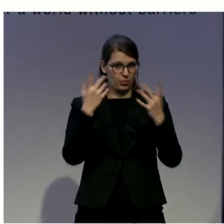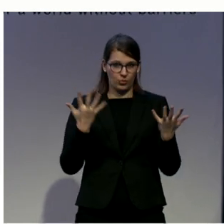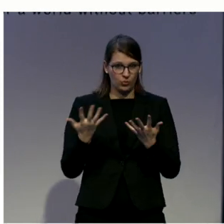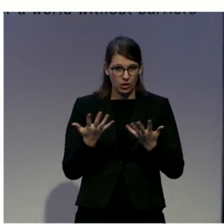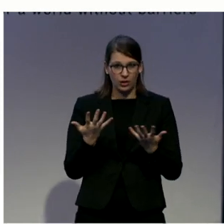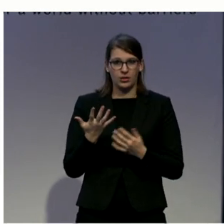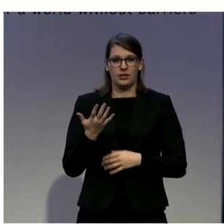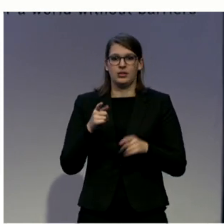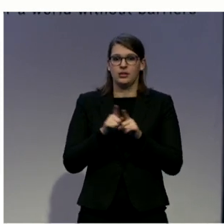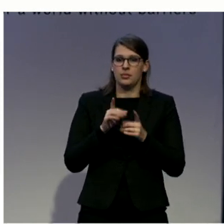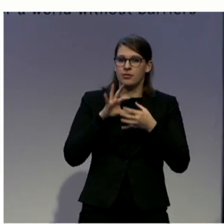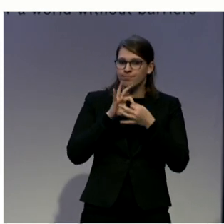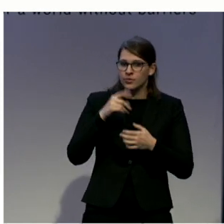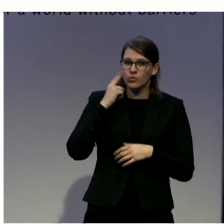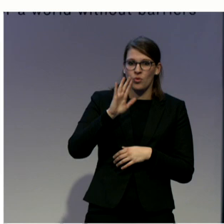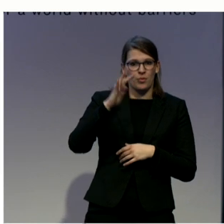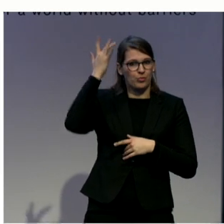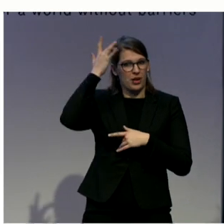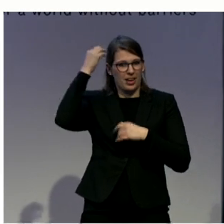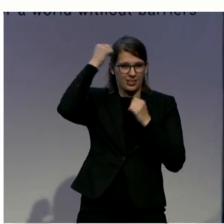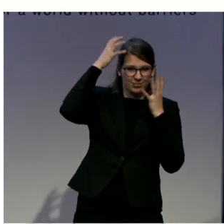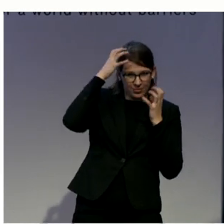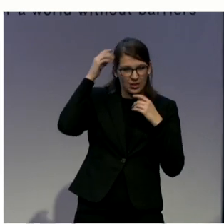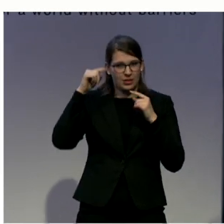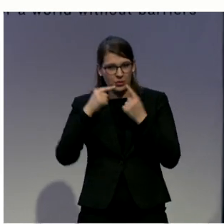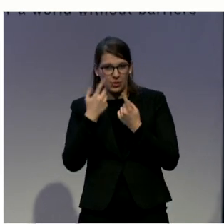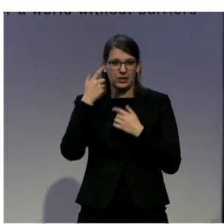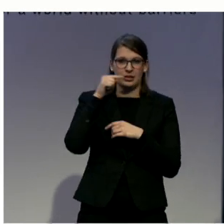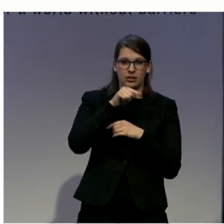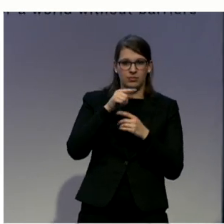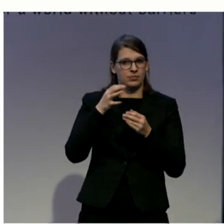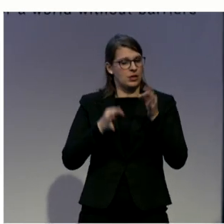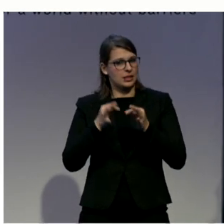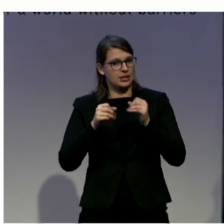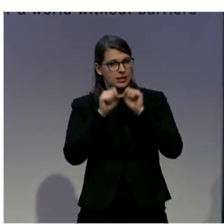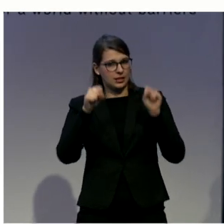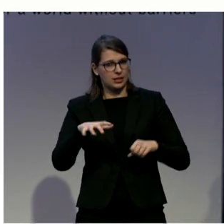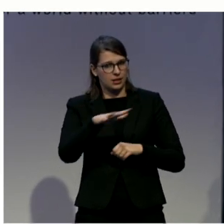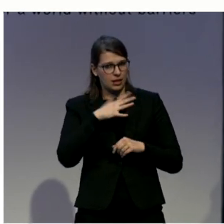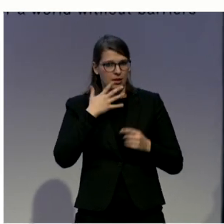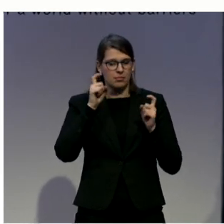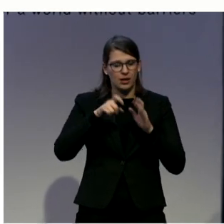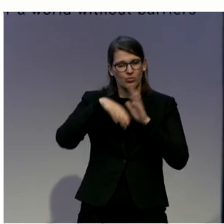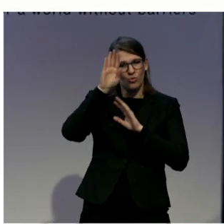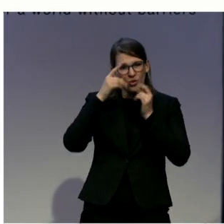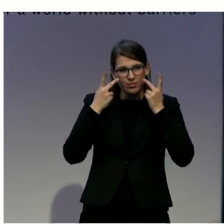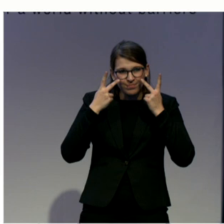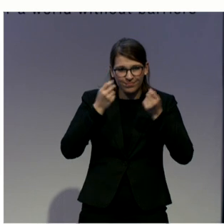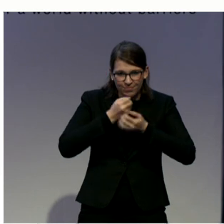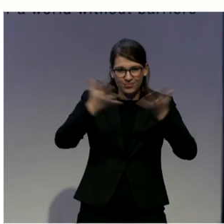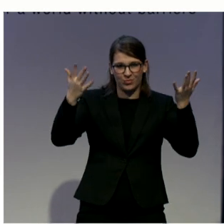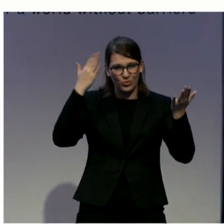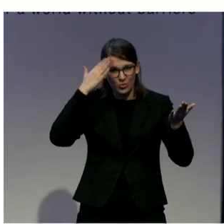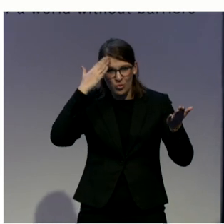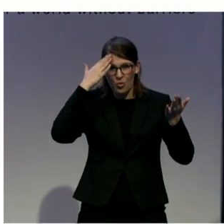the criminal justice system, to help police, prosecutors and others working in the system to identify if they come into